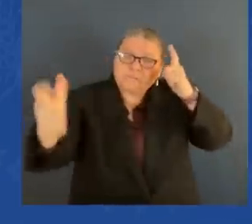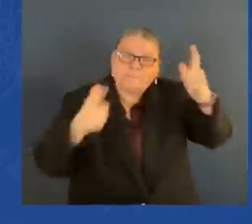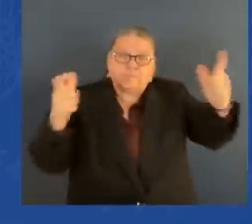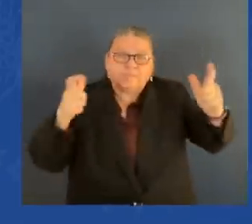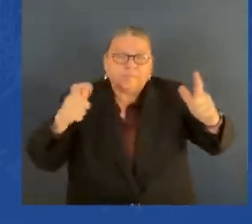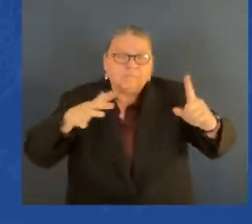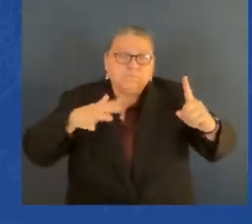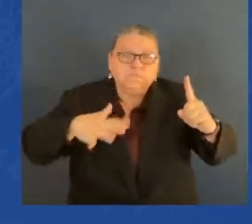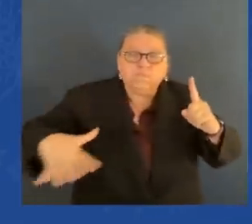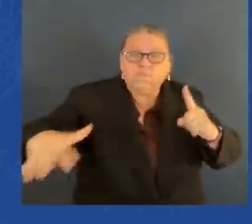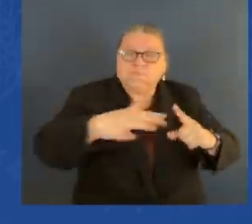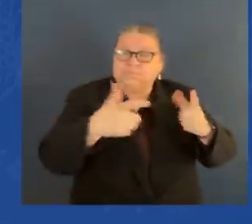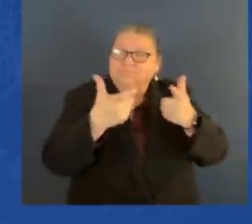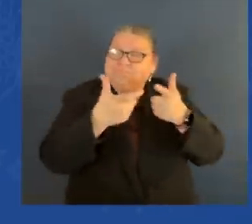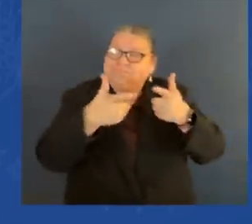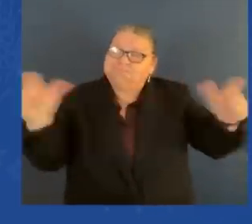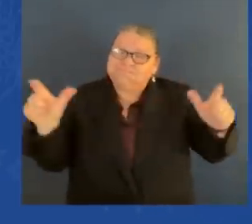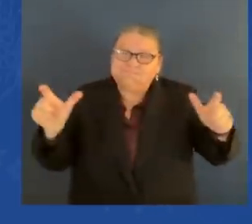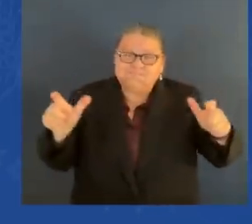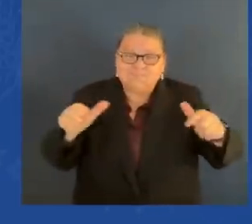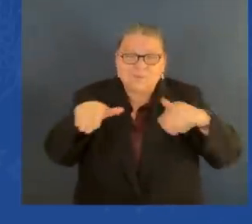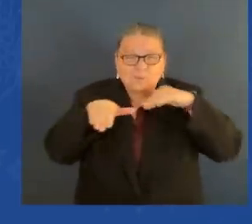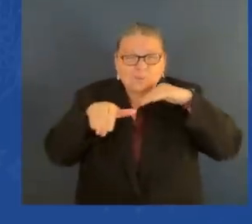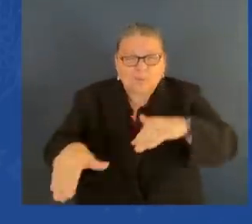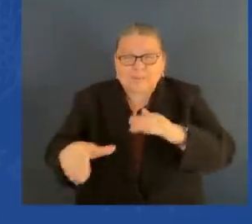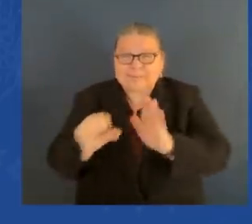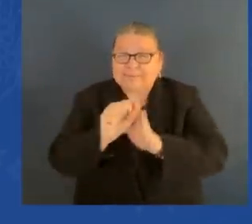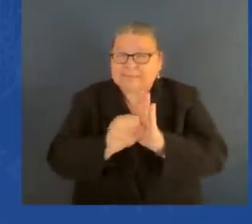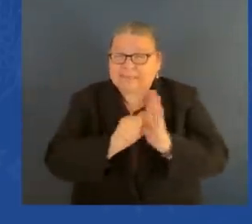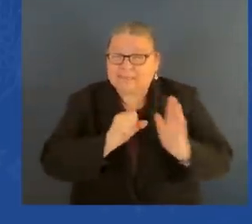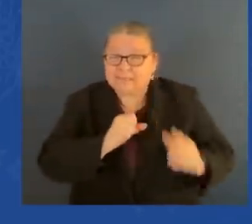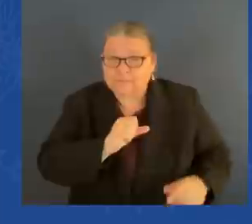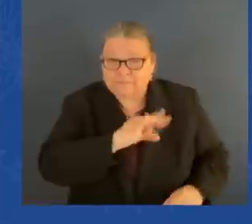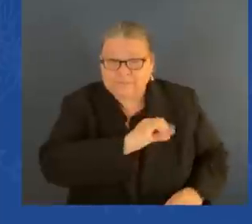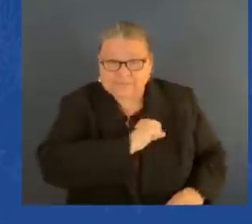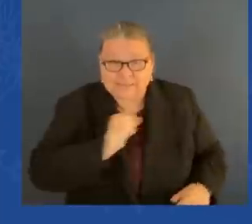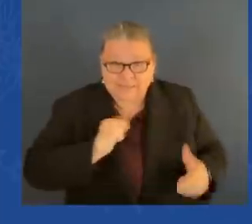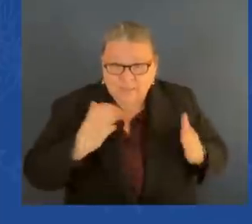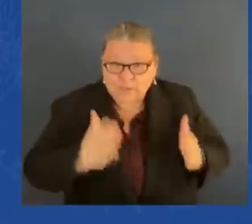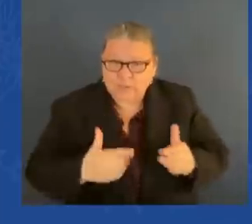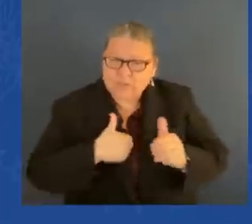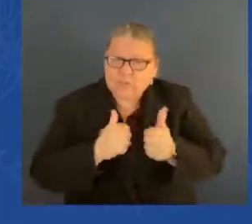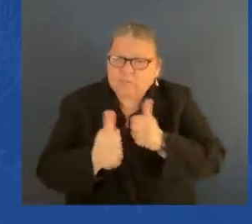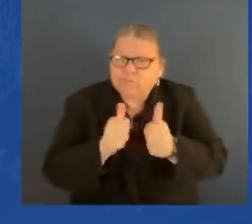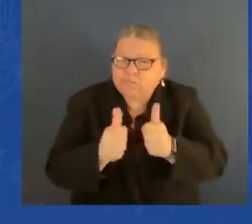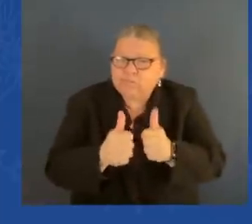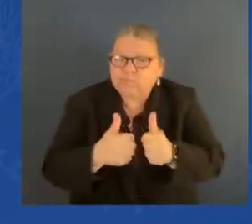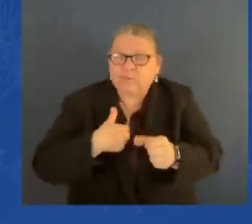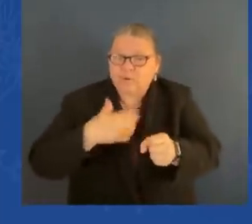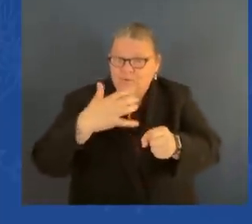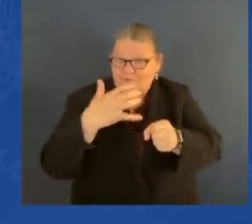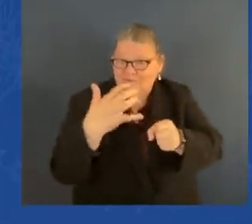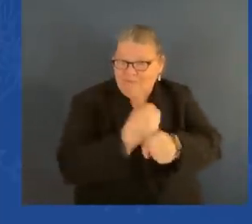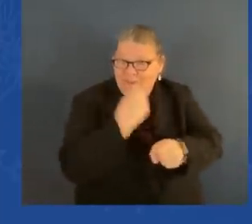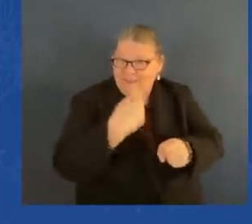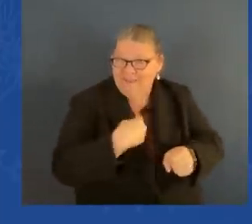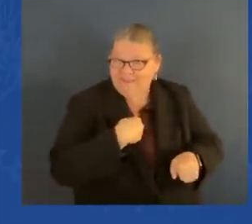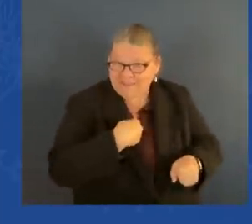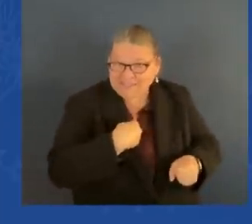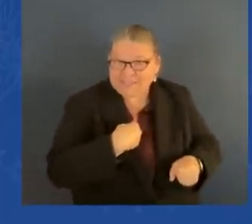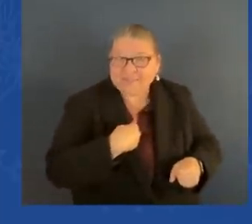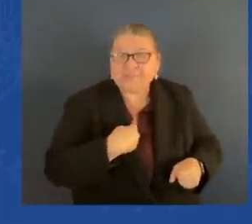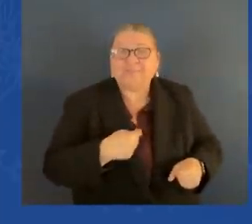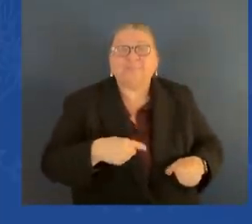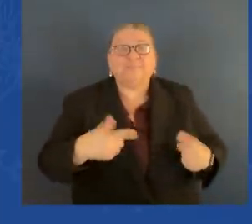And I ran and won. I ran only to be a good soldier, to try to get out Democrats voting.